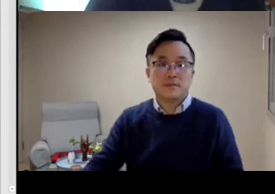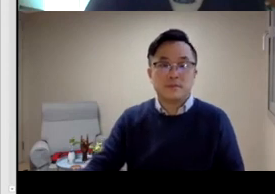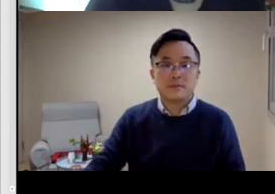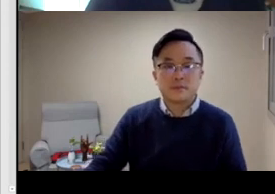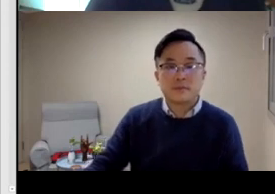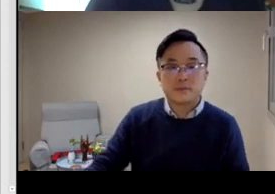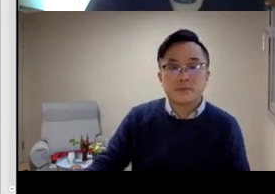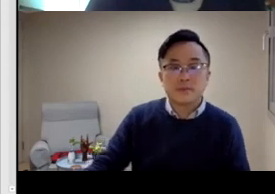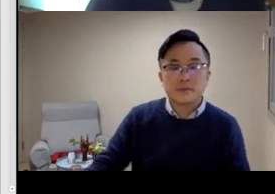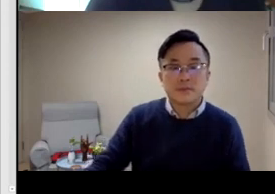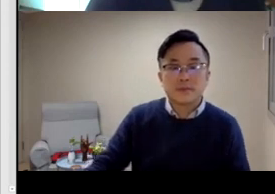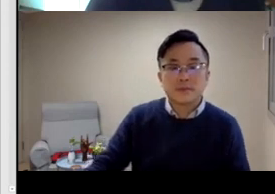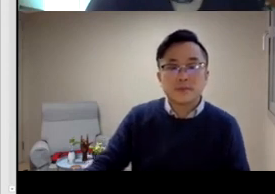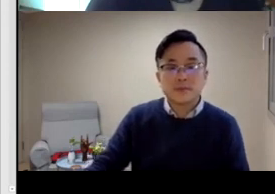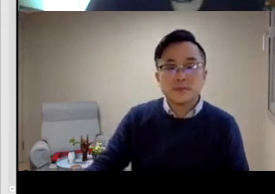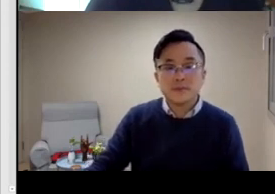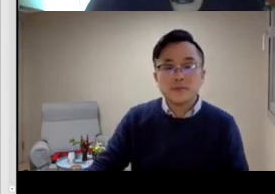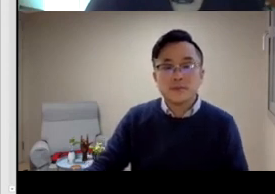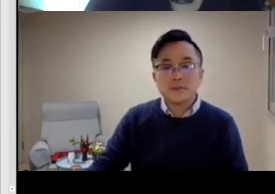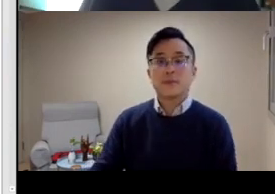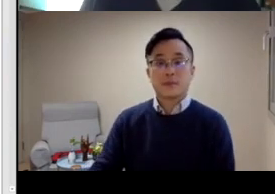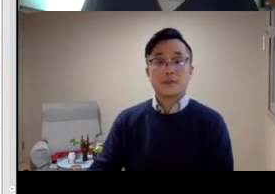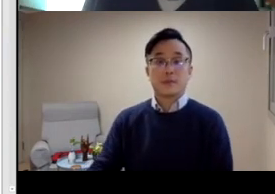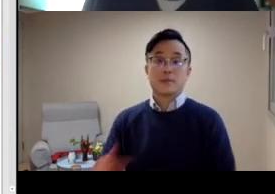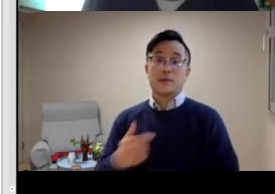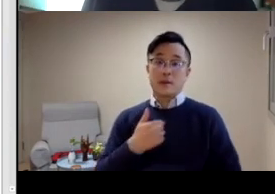And so now we're going to continue the next stage.